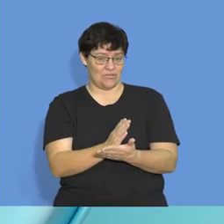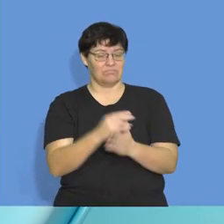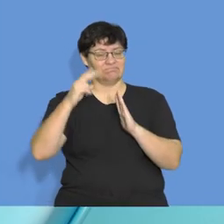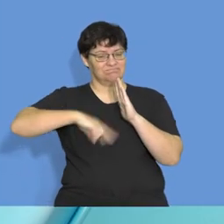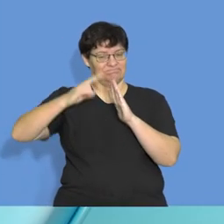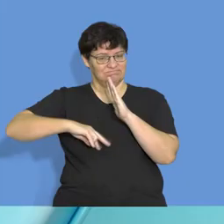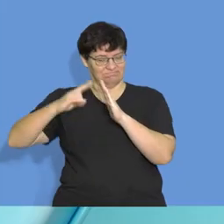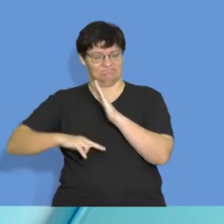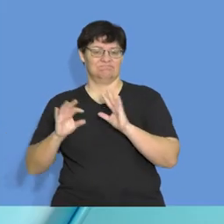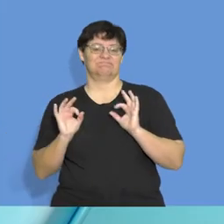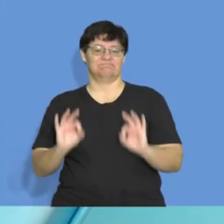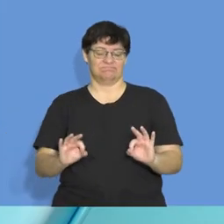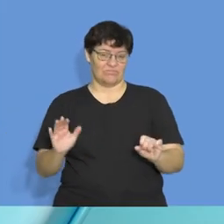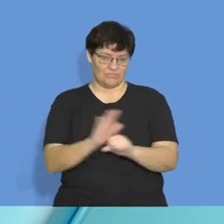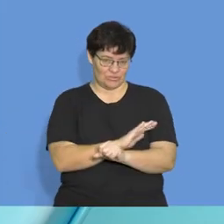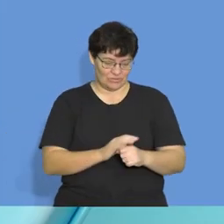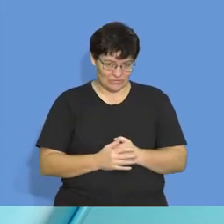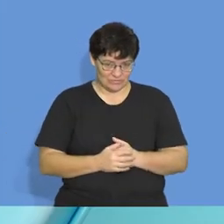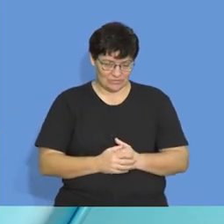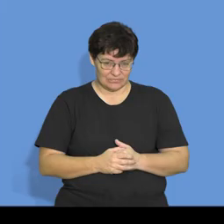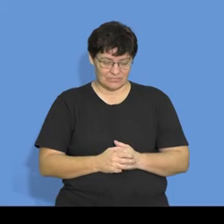the full question.